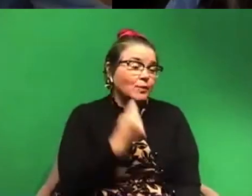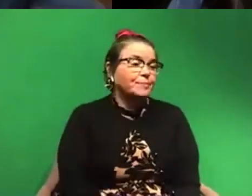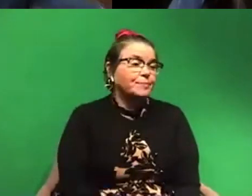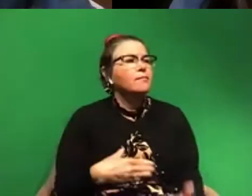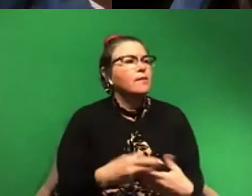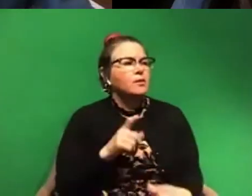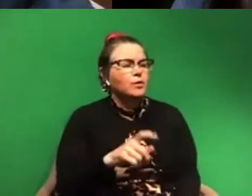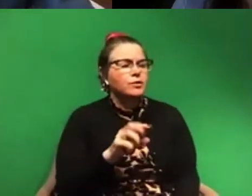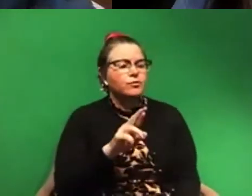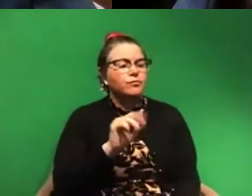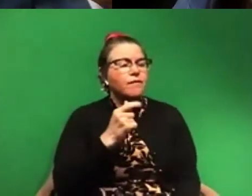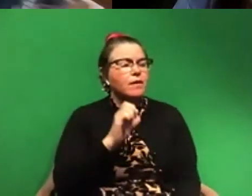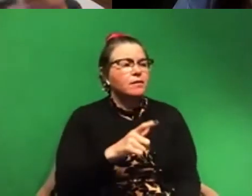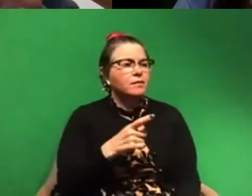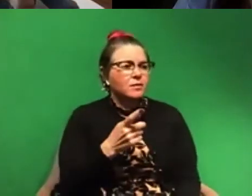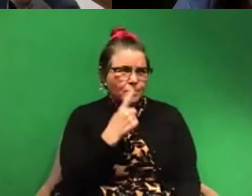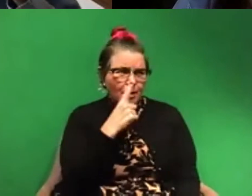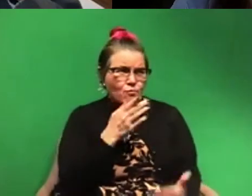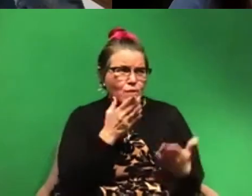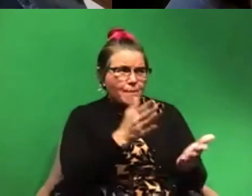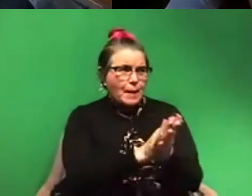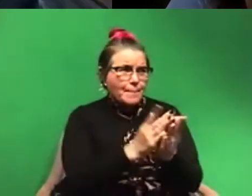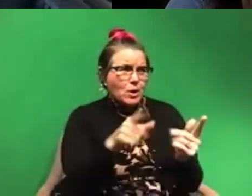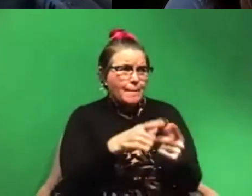Raphael, could you recommend a book about evolution?